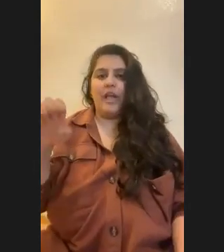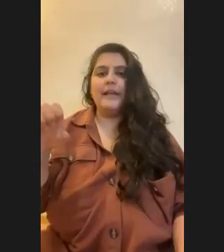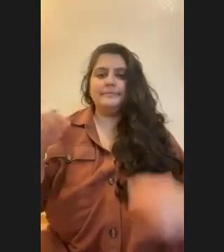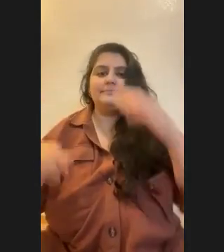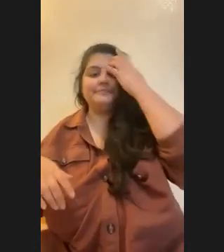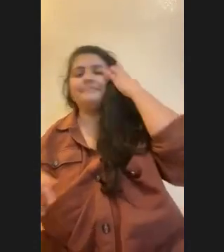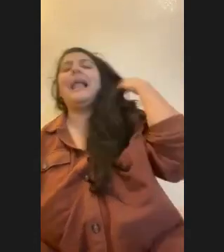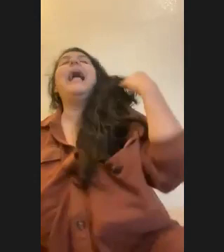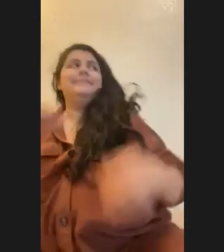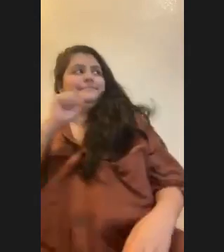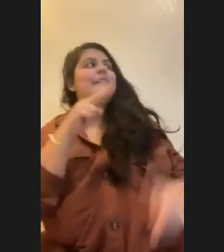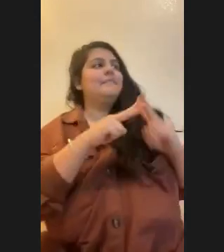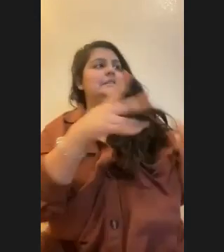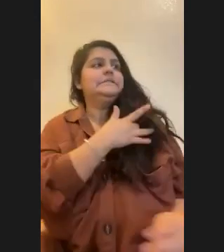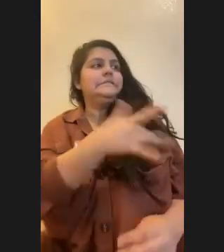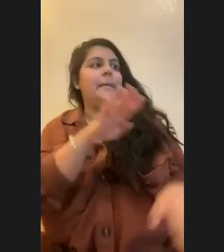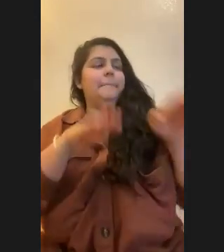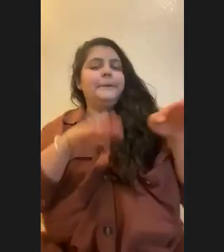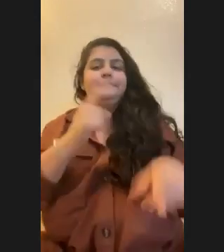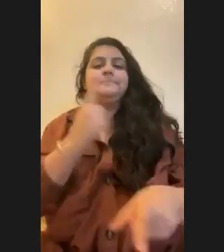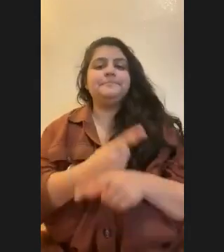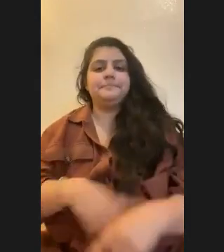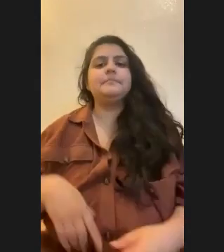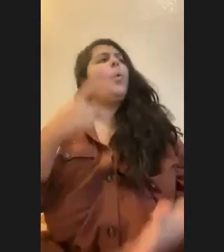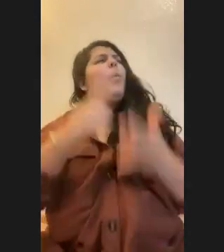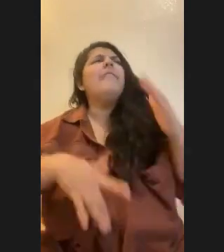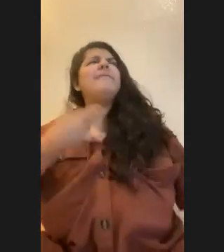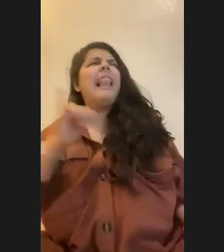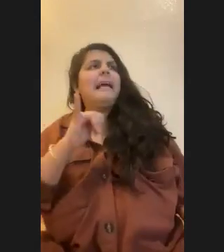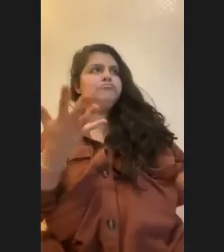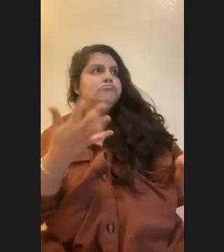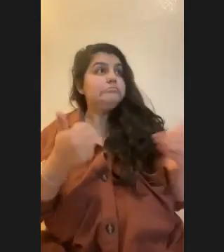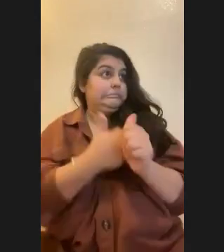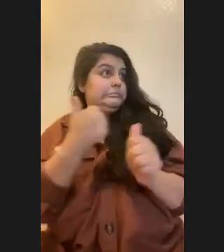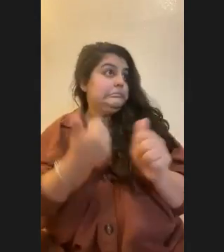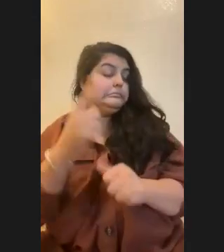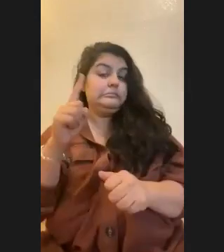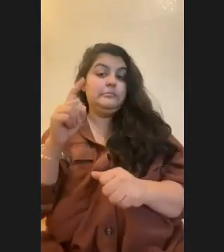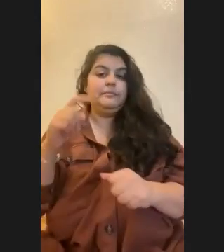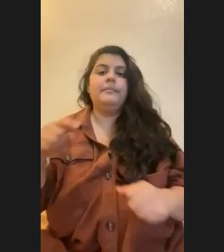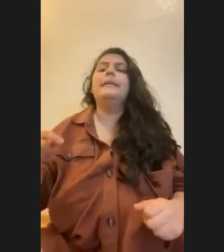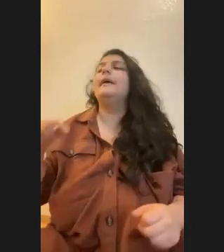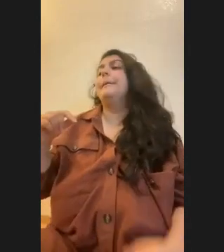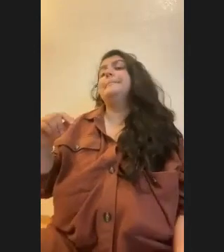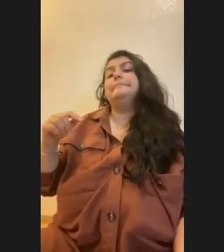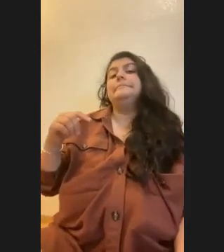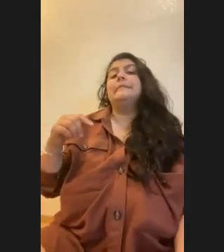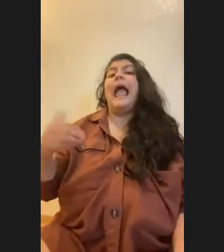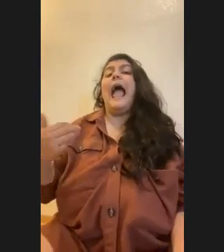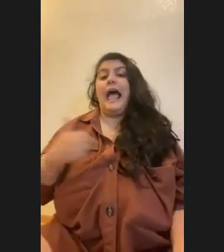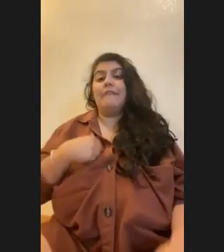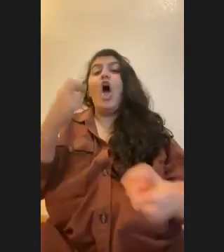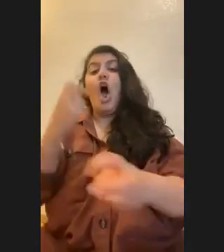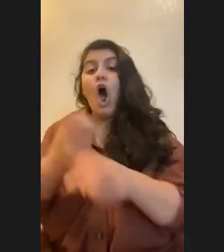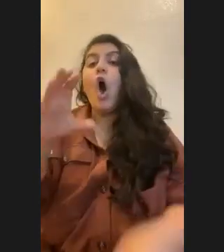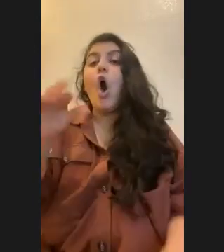delicate balance. Um, what does coral feel like? Is it dangerous? Um, it depends. There's like hard coral, there's soft coral,